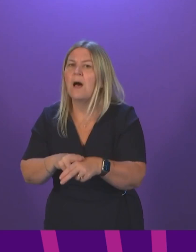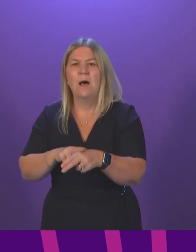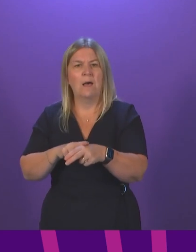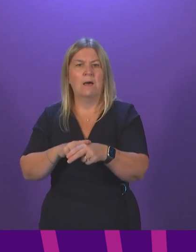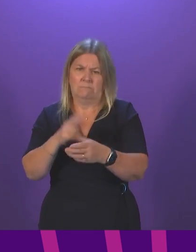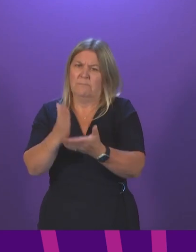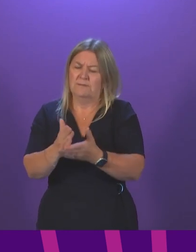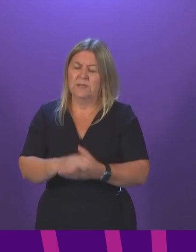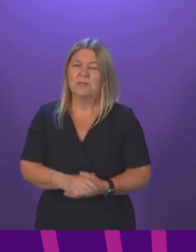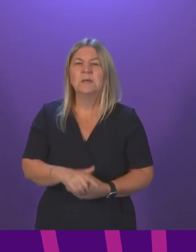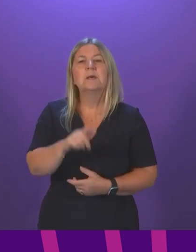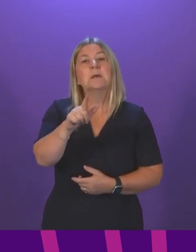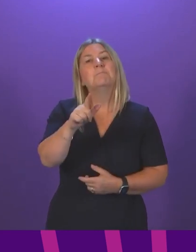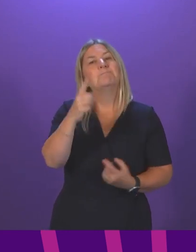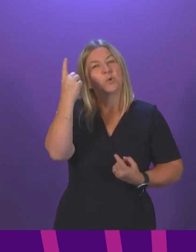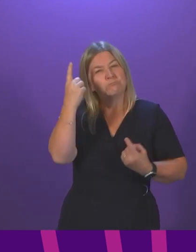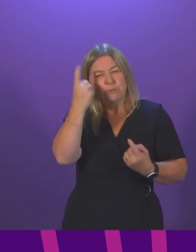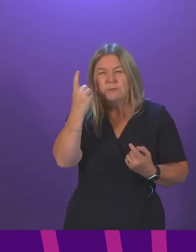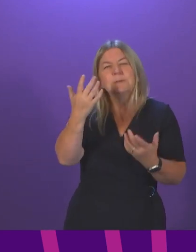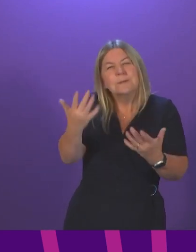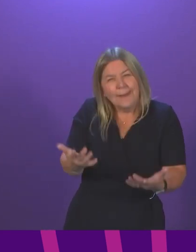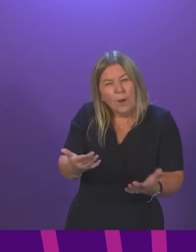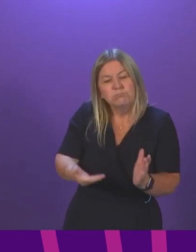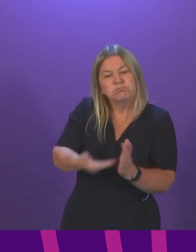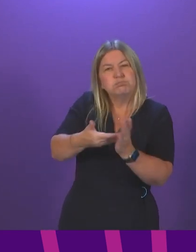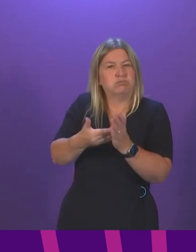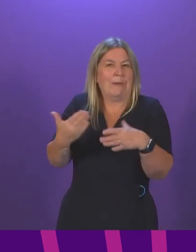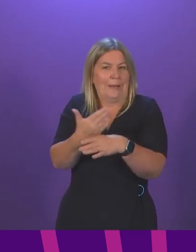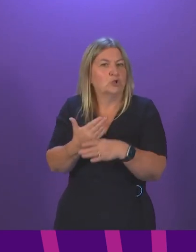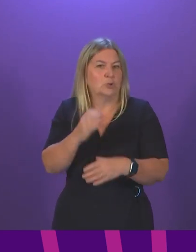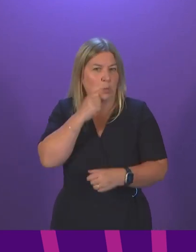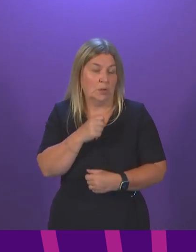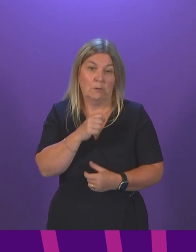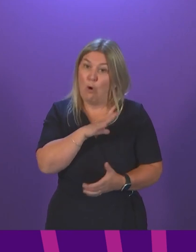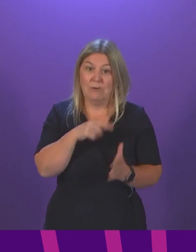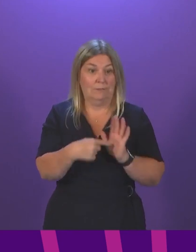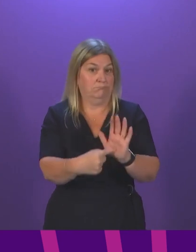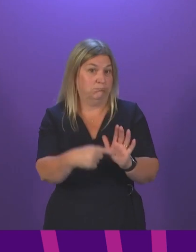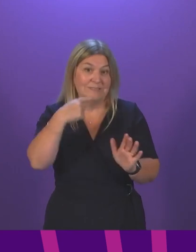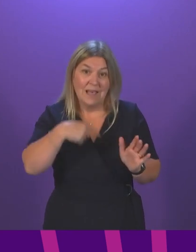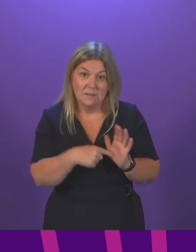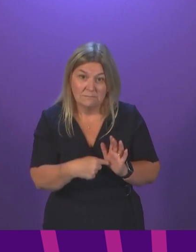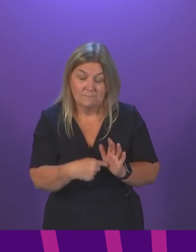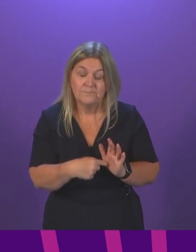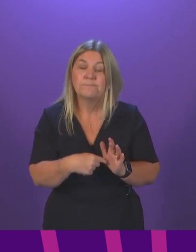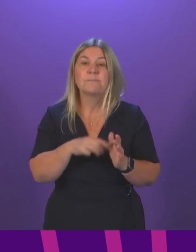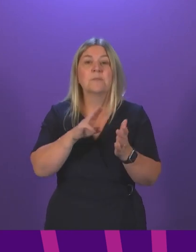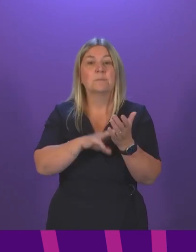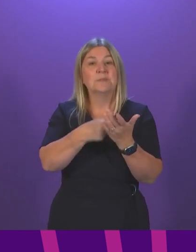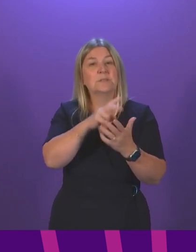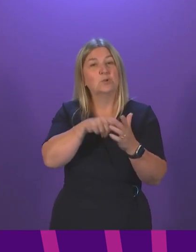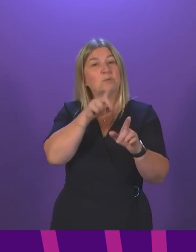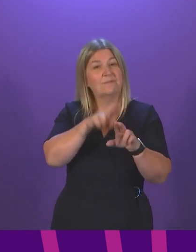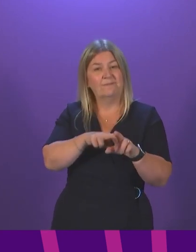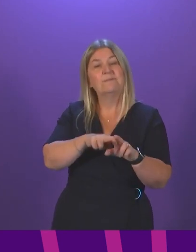providing that. We are considering a range of additional actions and I have set out what some of those are. The Health Secretary will make a statement next